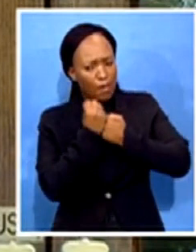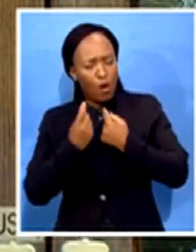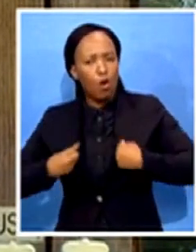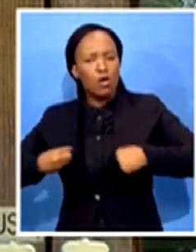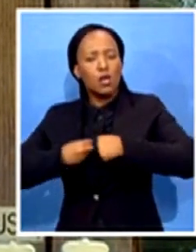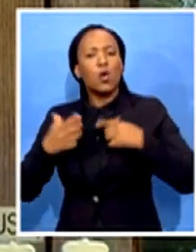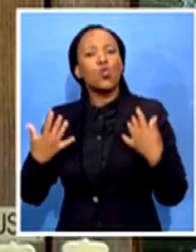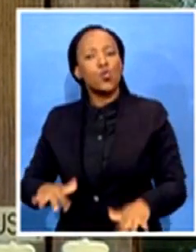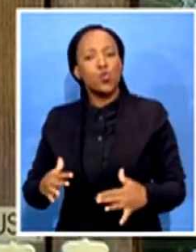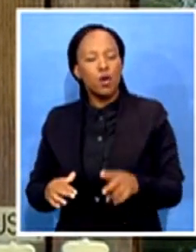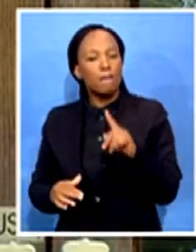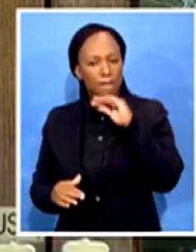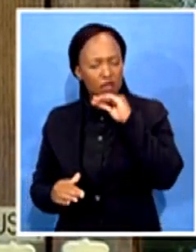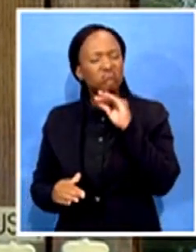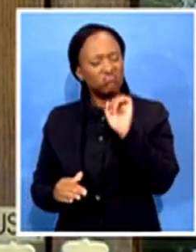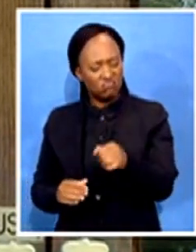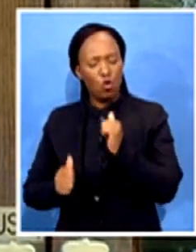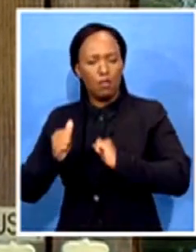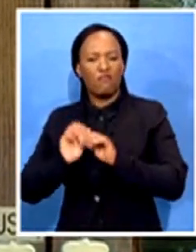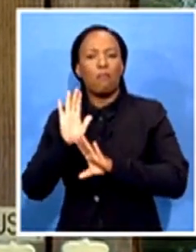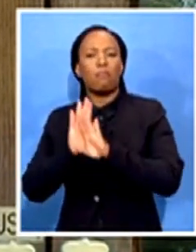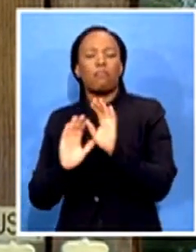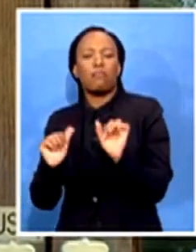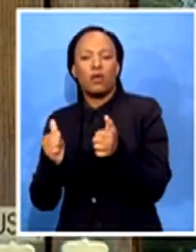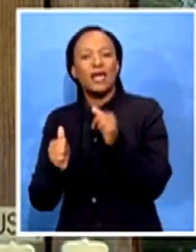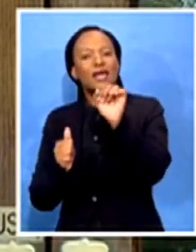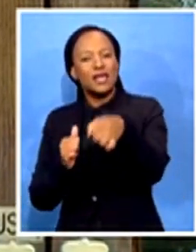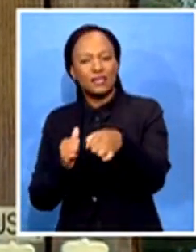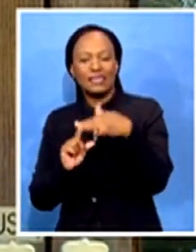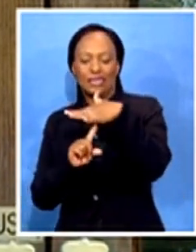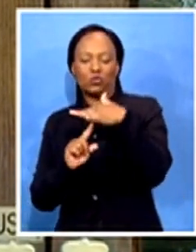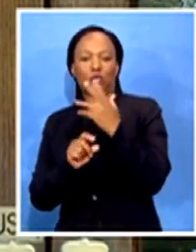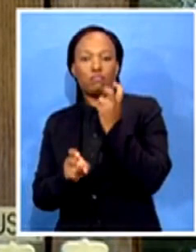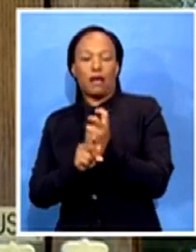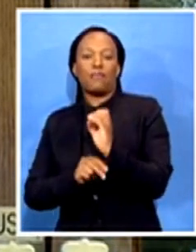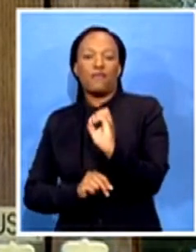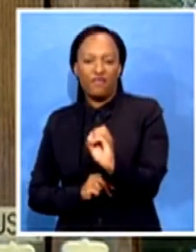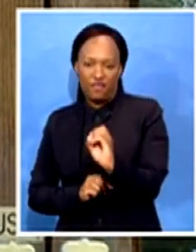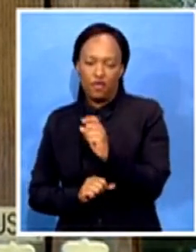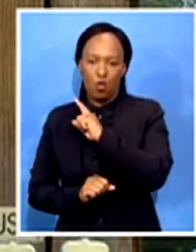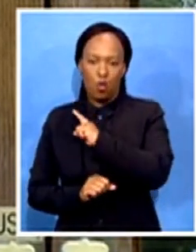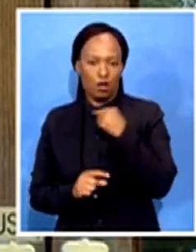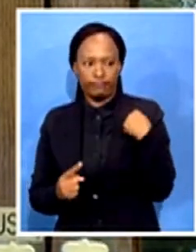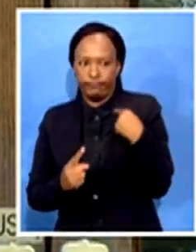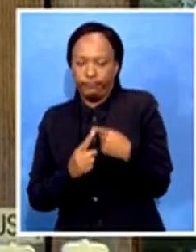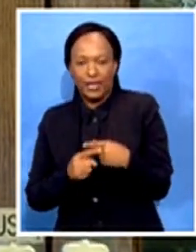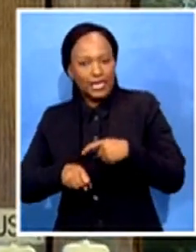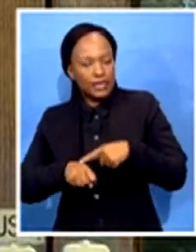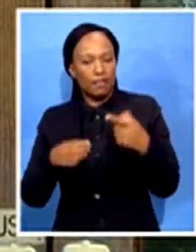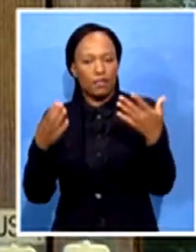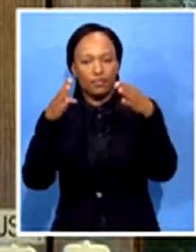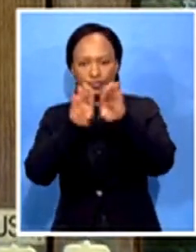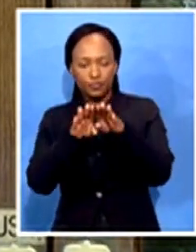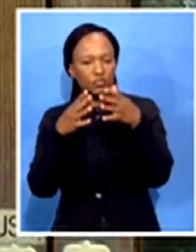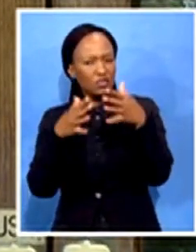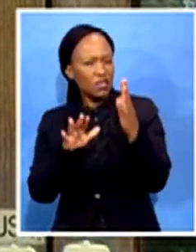very difficulty. Remember, during the lockdown period, we have various interventions. We have committee radio station broadcasts, we have online